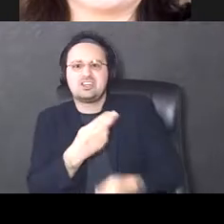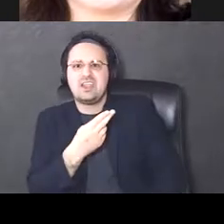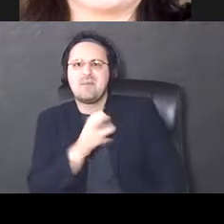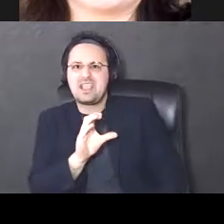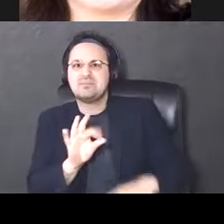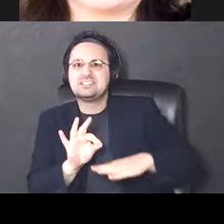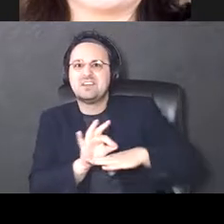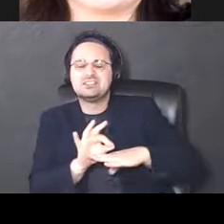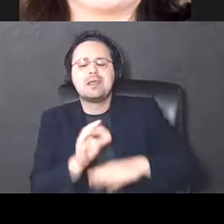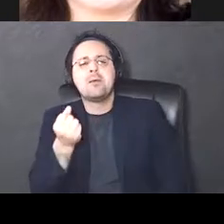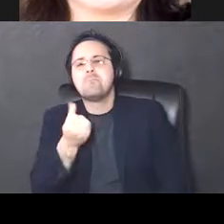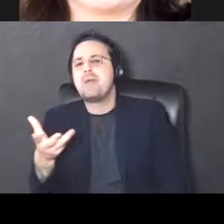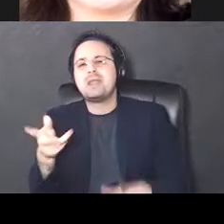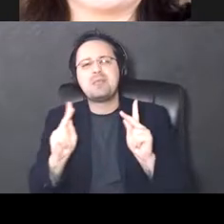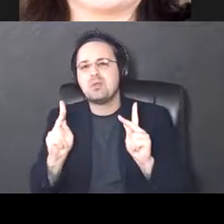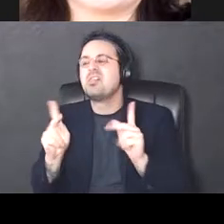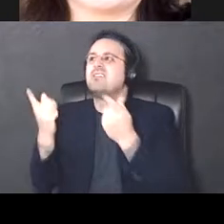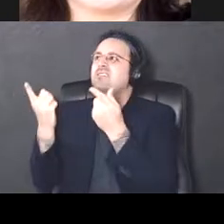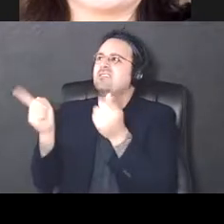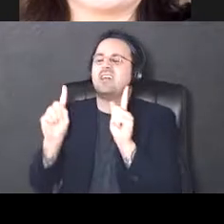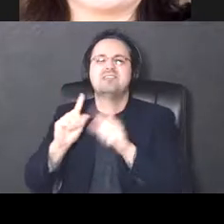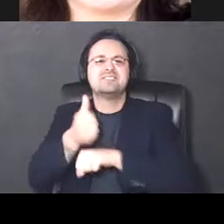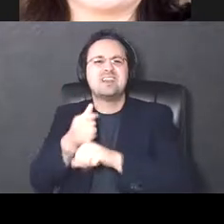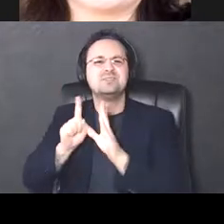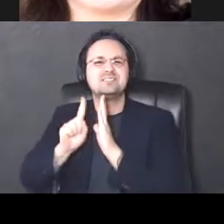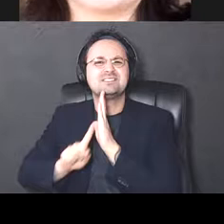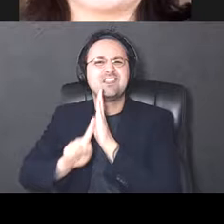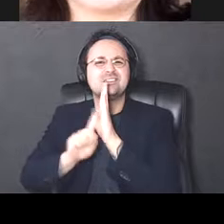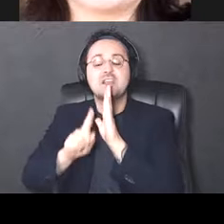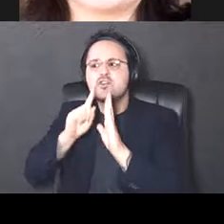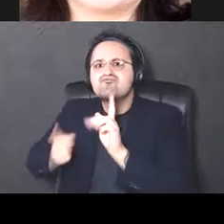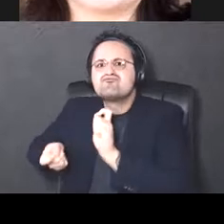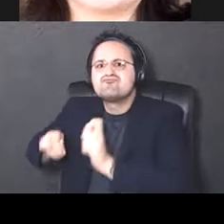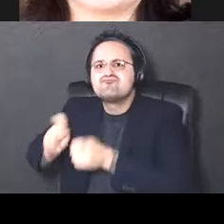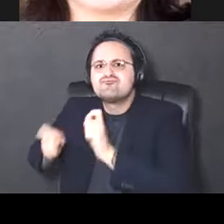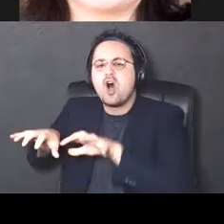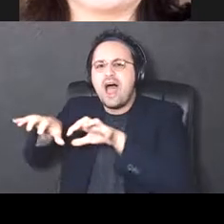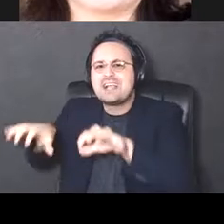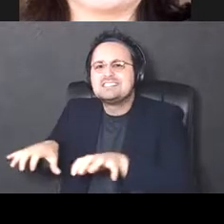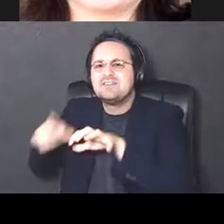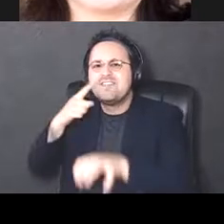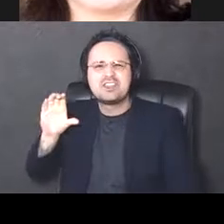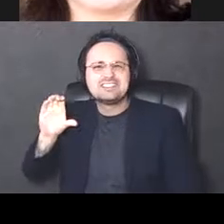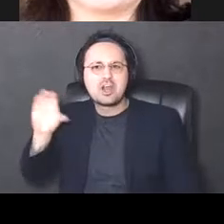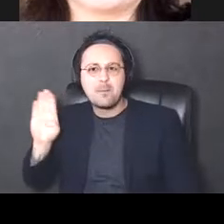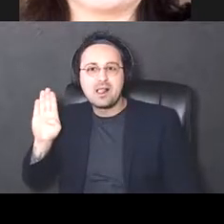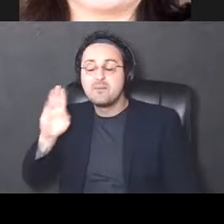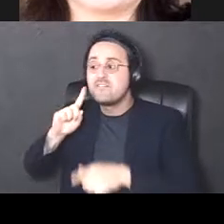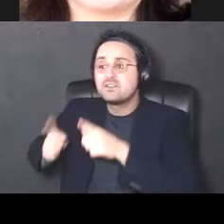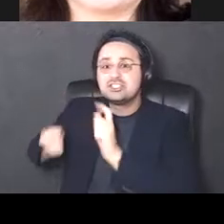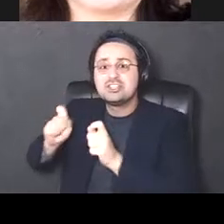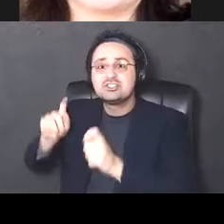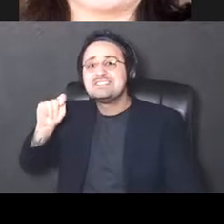people have done, um, studies where they've, um, altered activity of the cerebellum to change, uh, temporal lobe